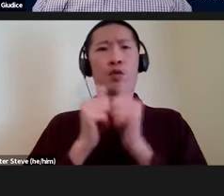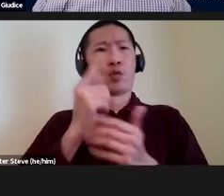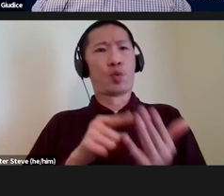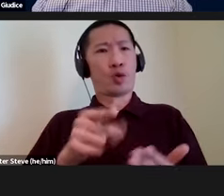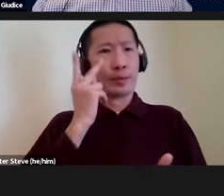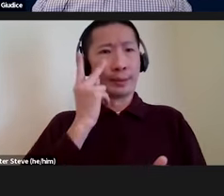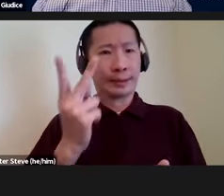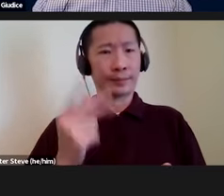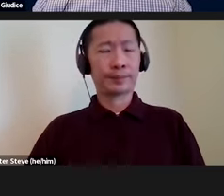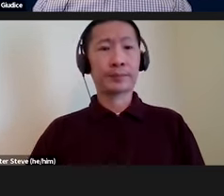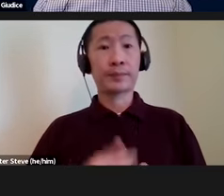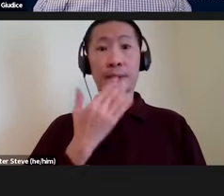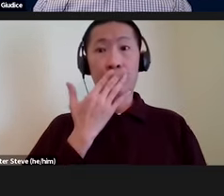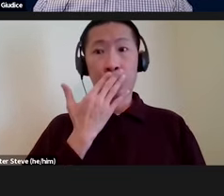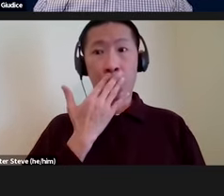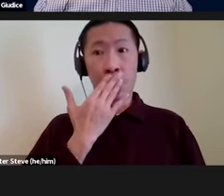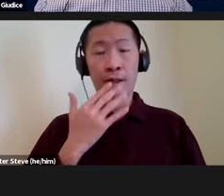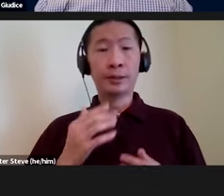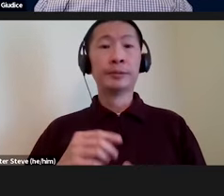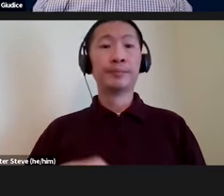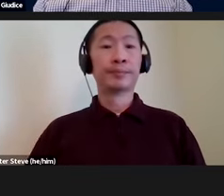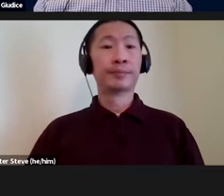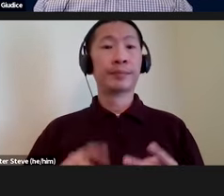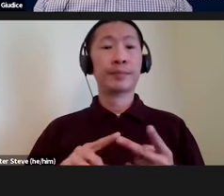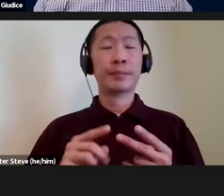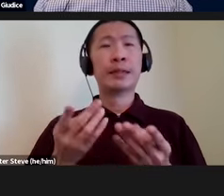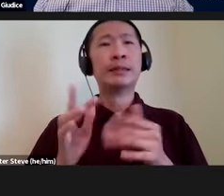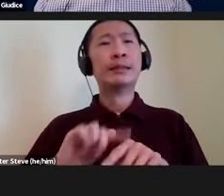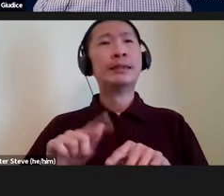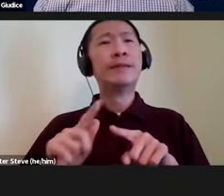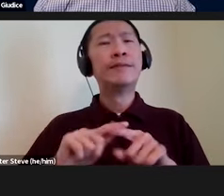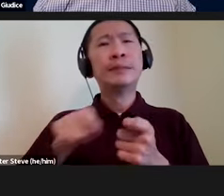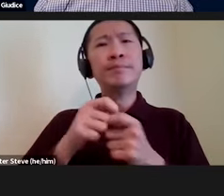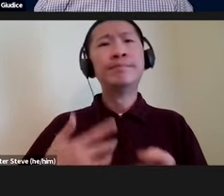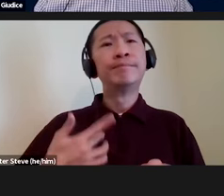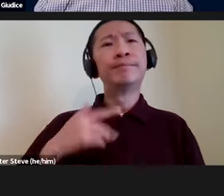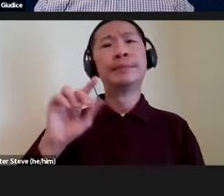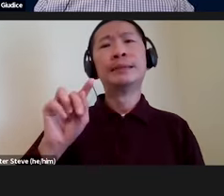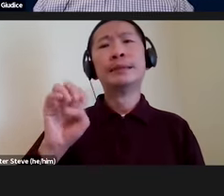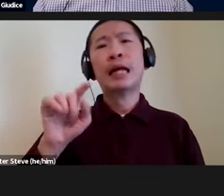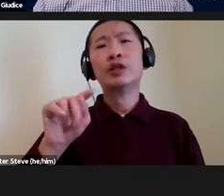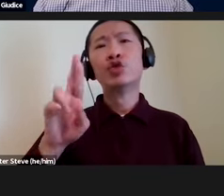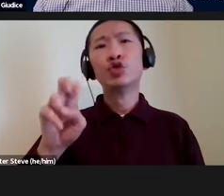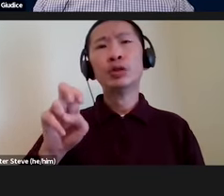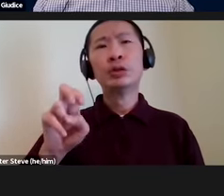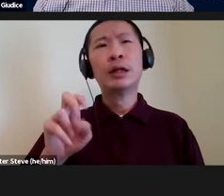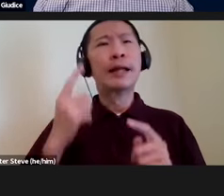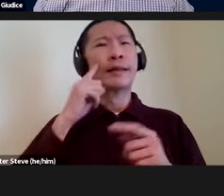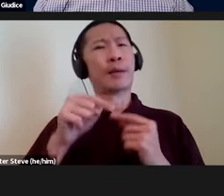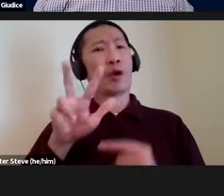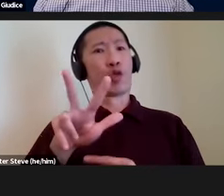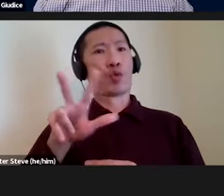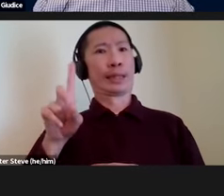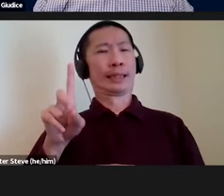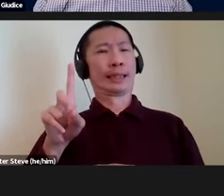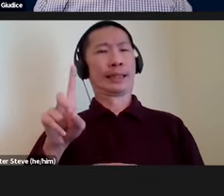All right, so color certainly is. Fine texture is a good example. But think about the 3D structure of